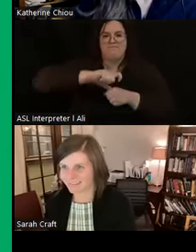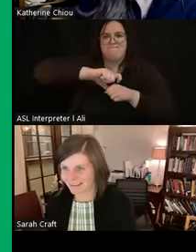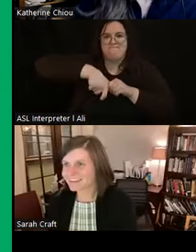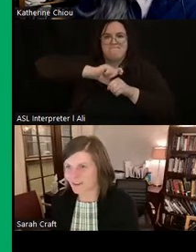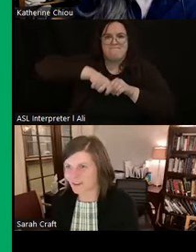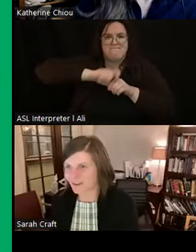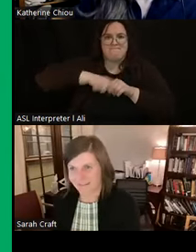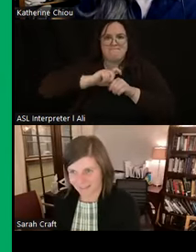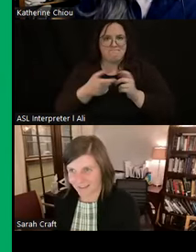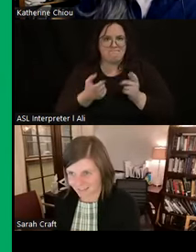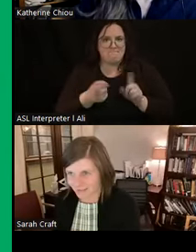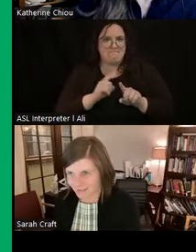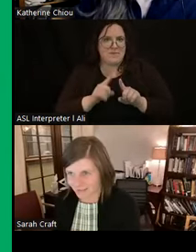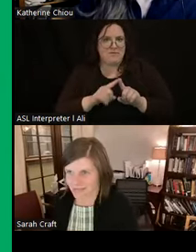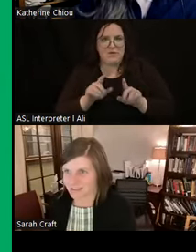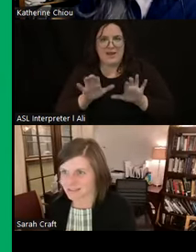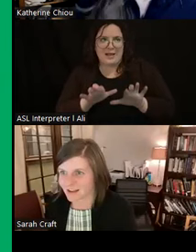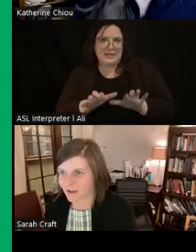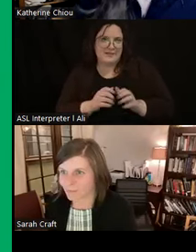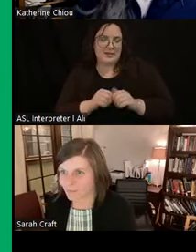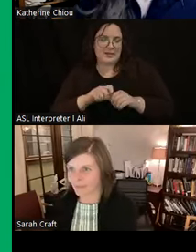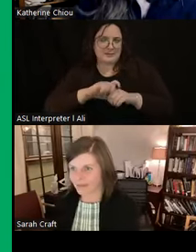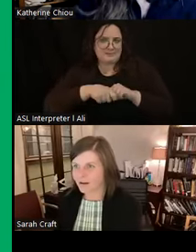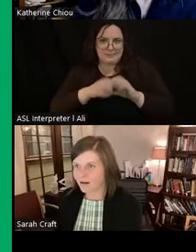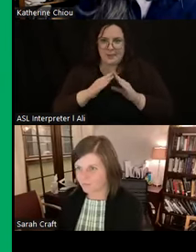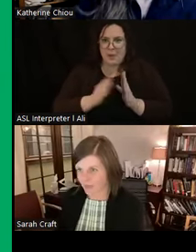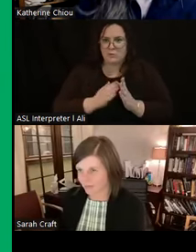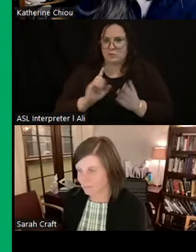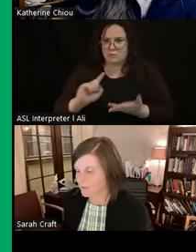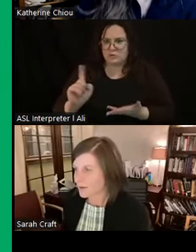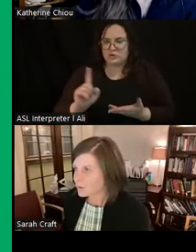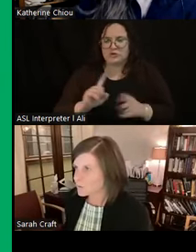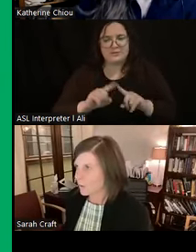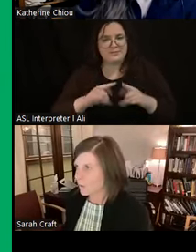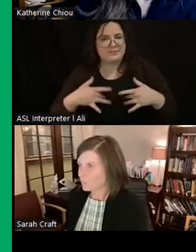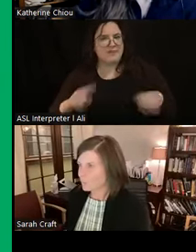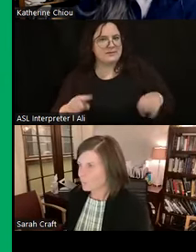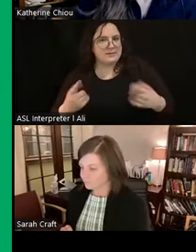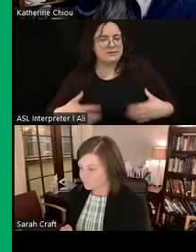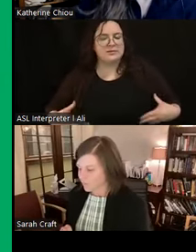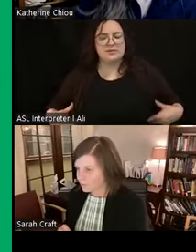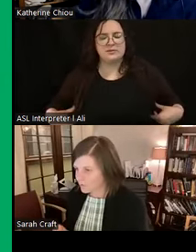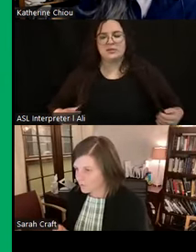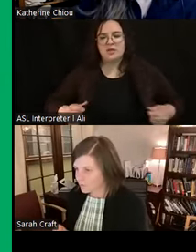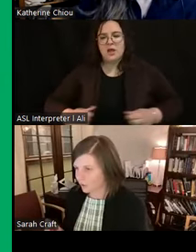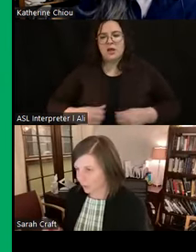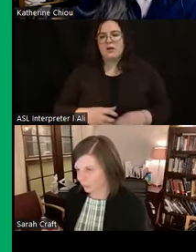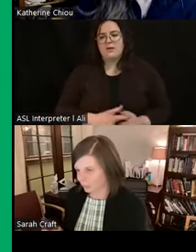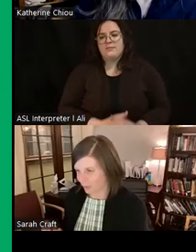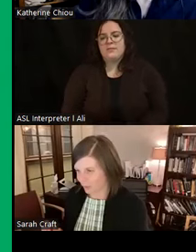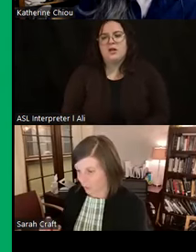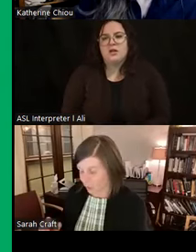different kinds of activities and events. So I'm thinking